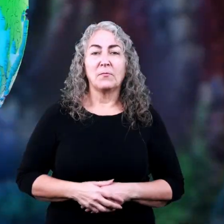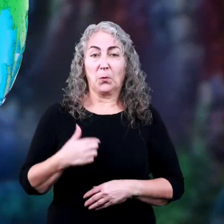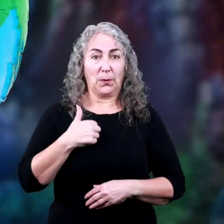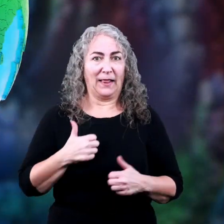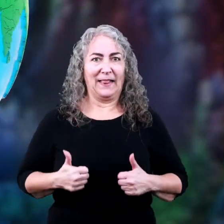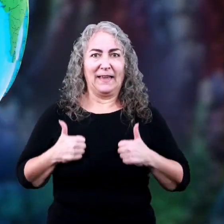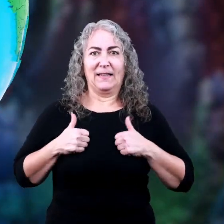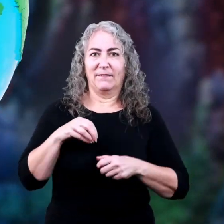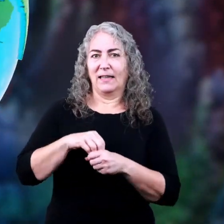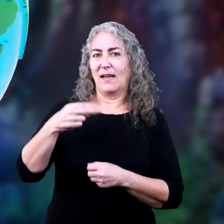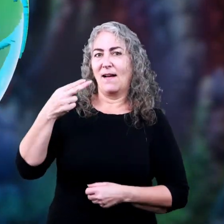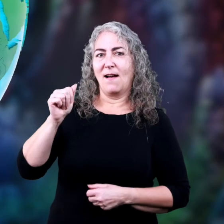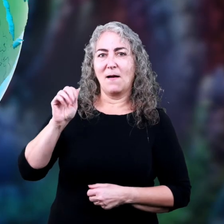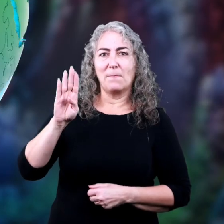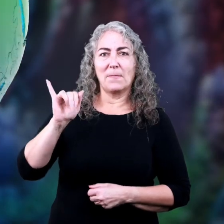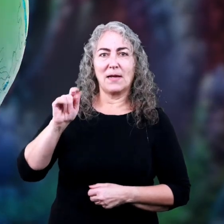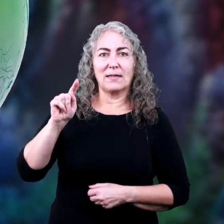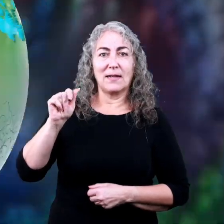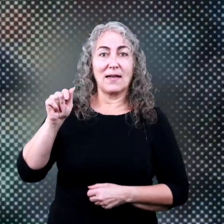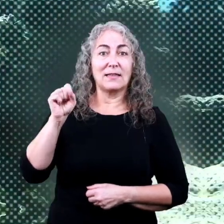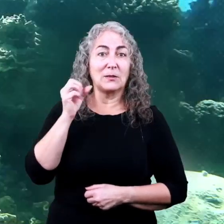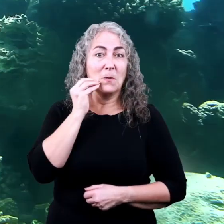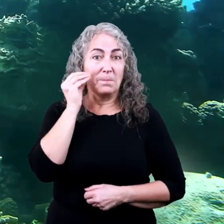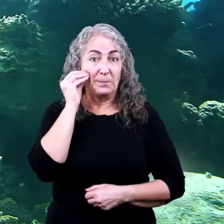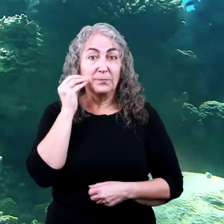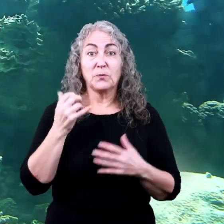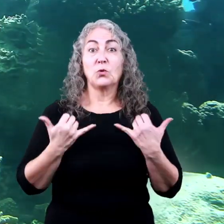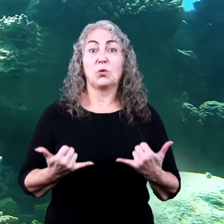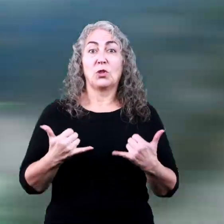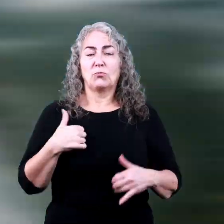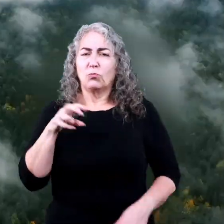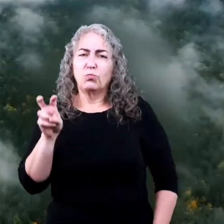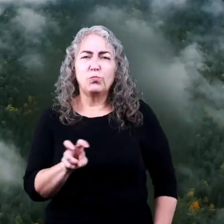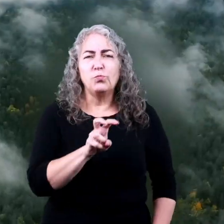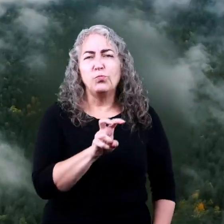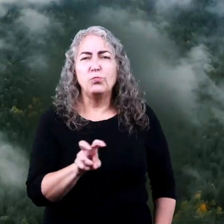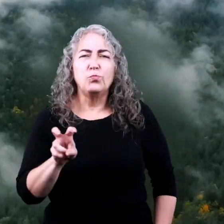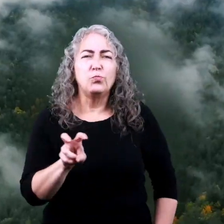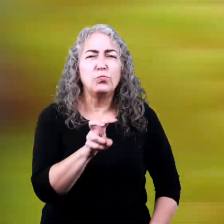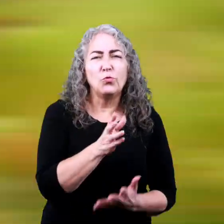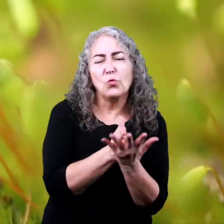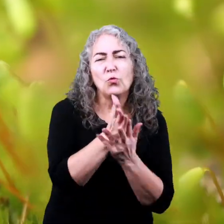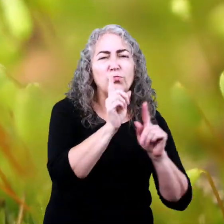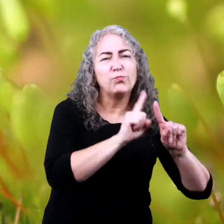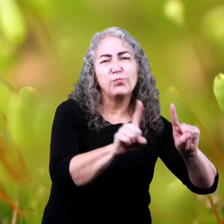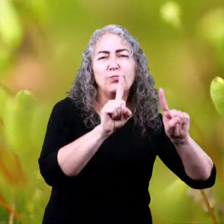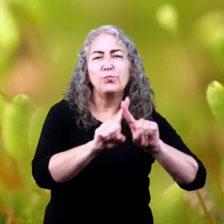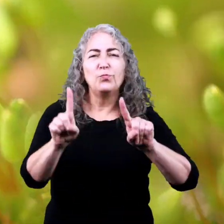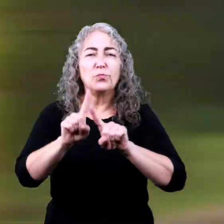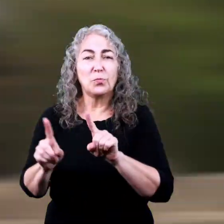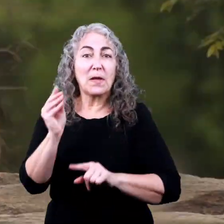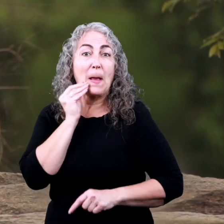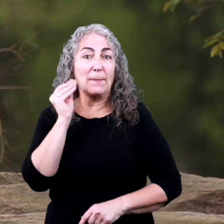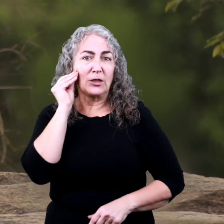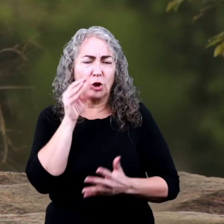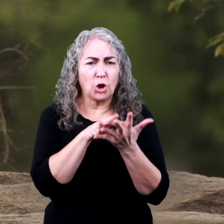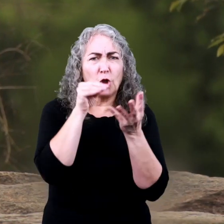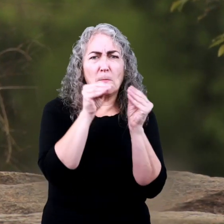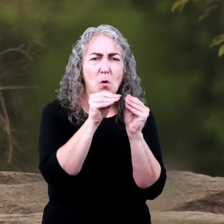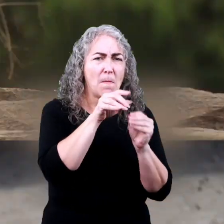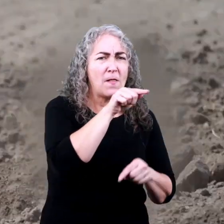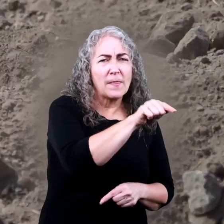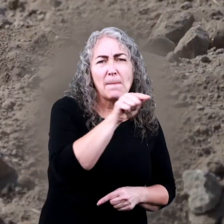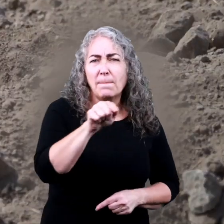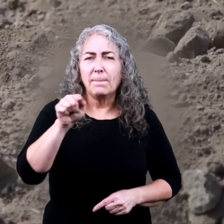We all live in habitats! Today, we are going to take a journey through some of these habitats and learn more